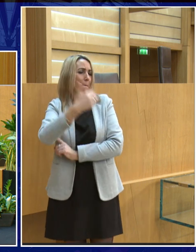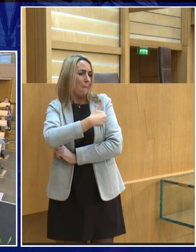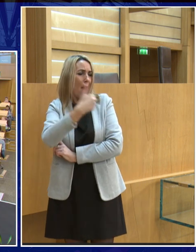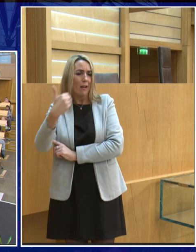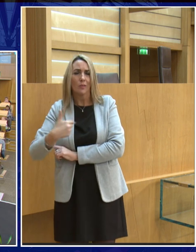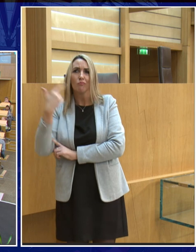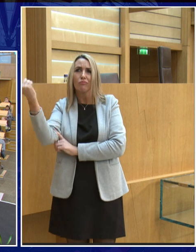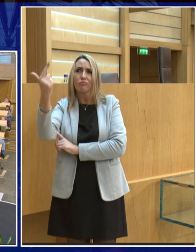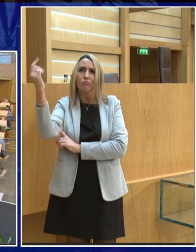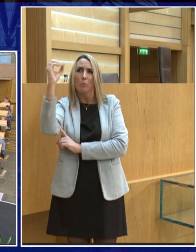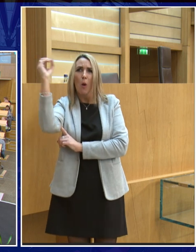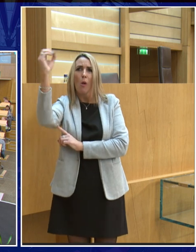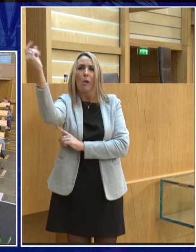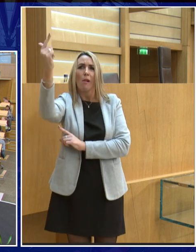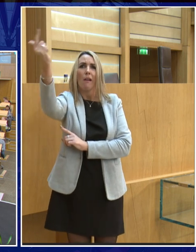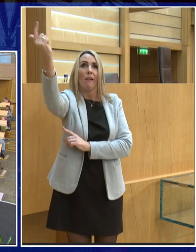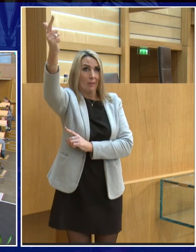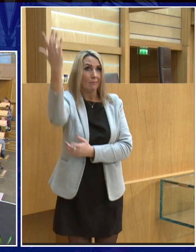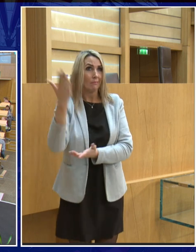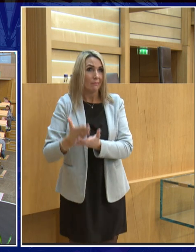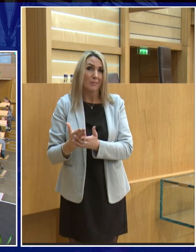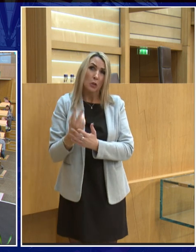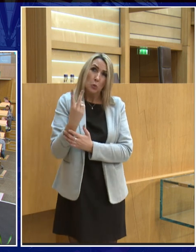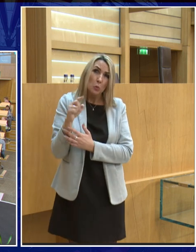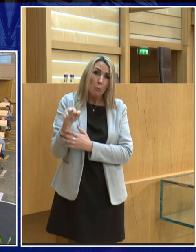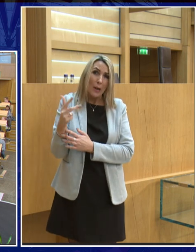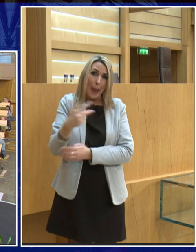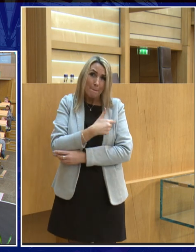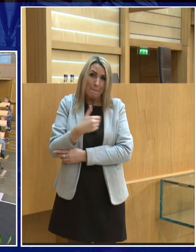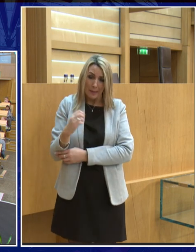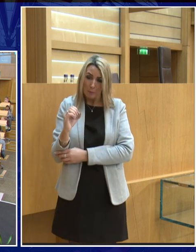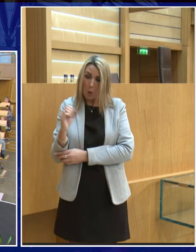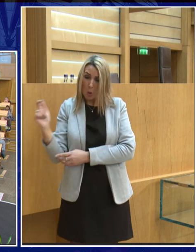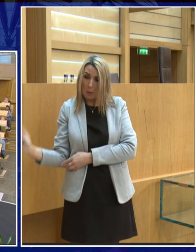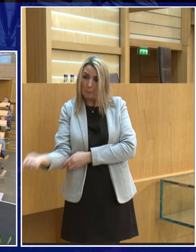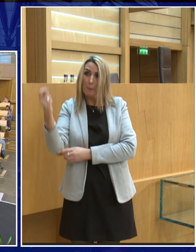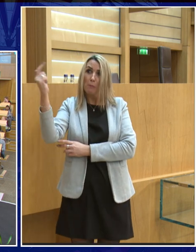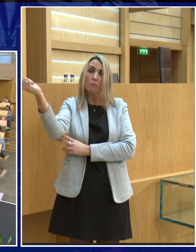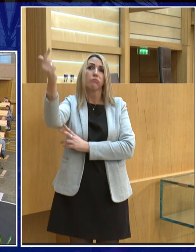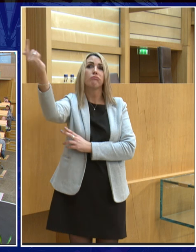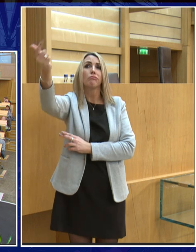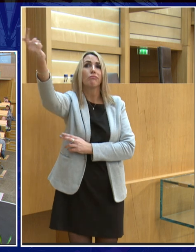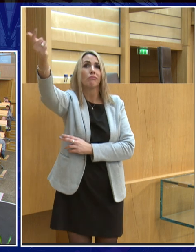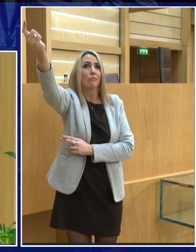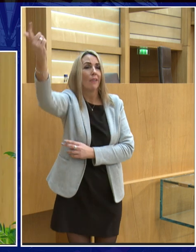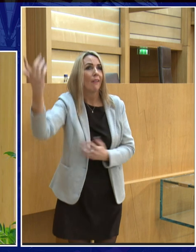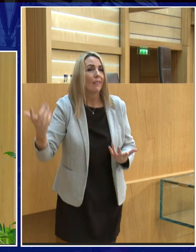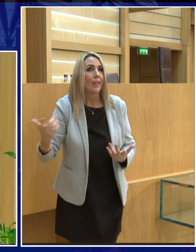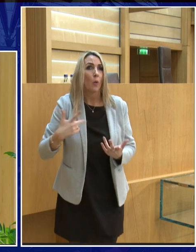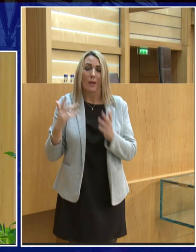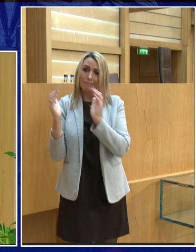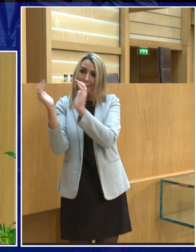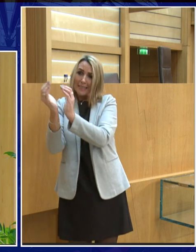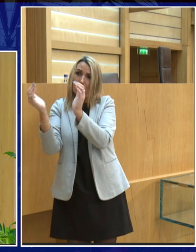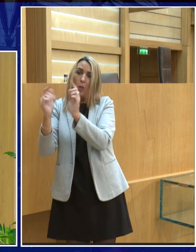miles and it literally did it travelled about 2.8 miles when he whacked it on the moon's surface because the moon is so much smaller